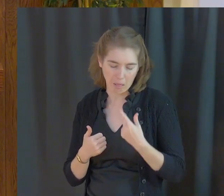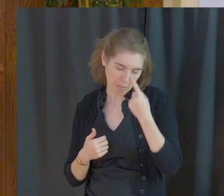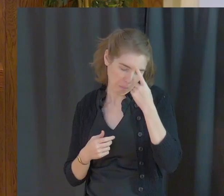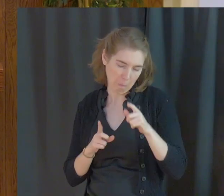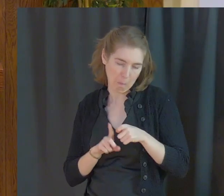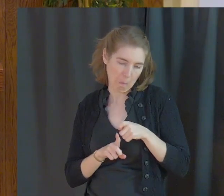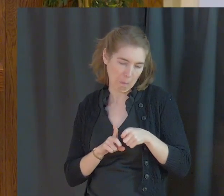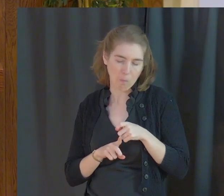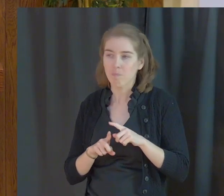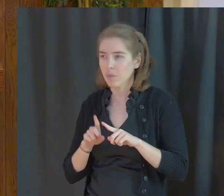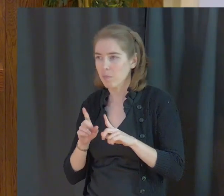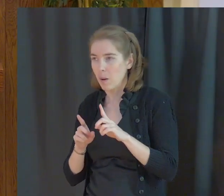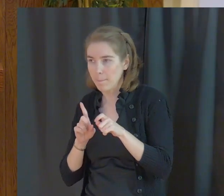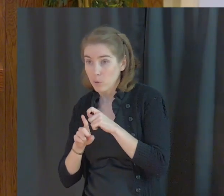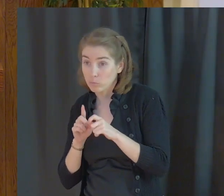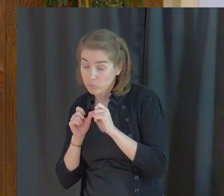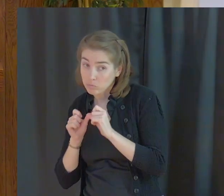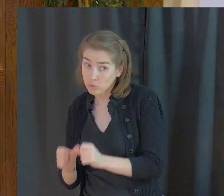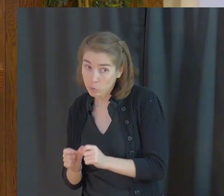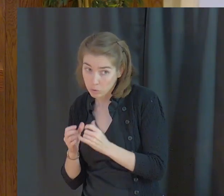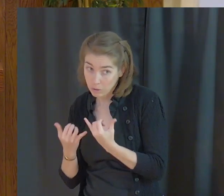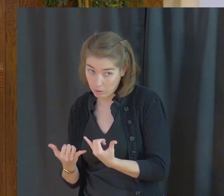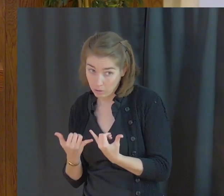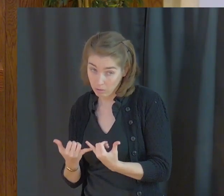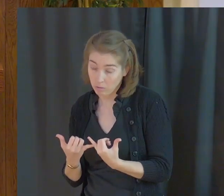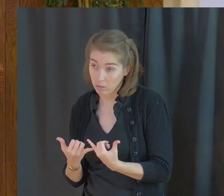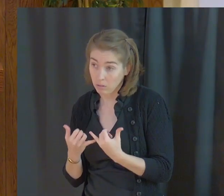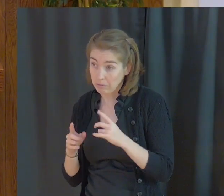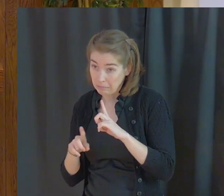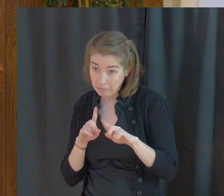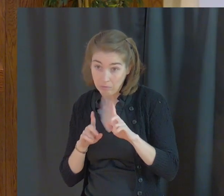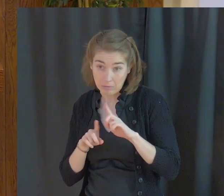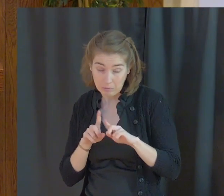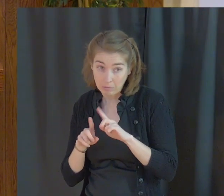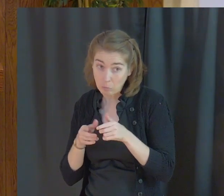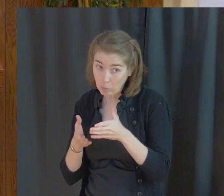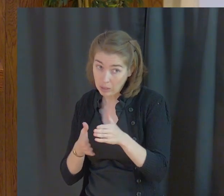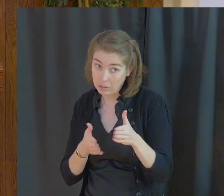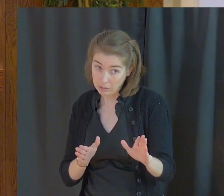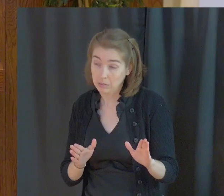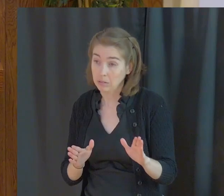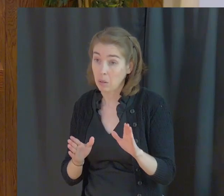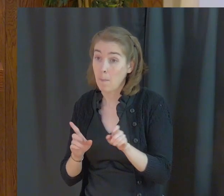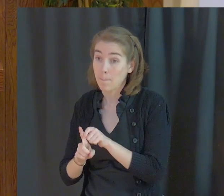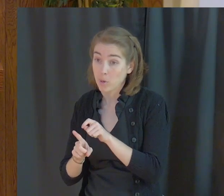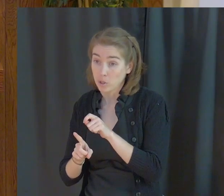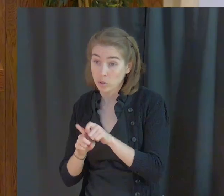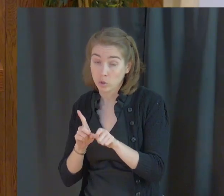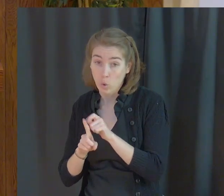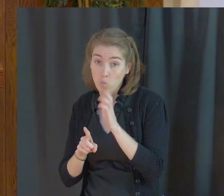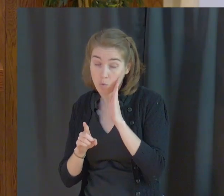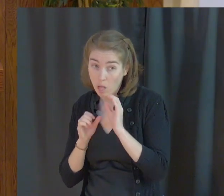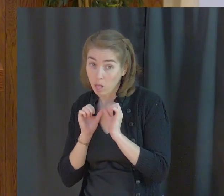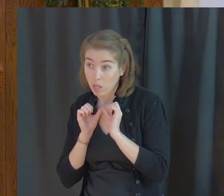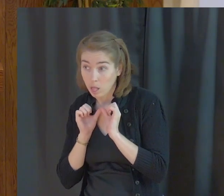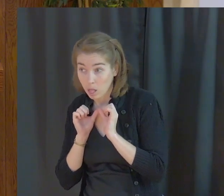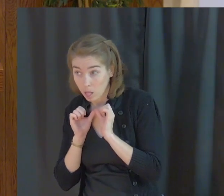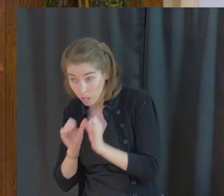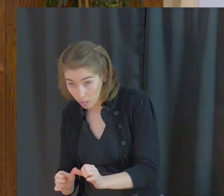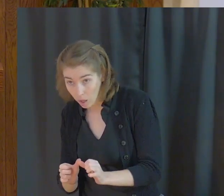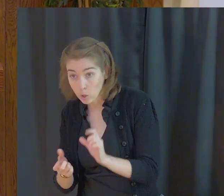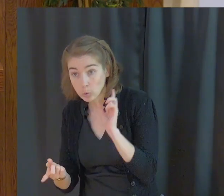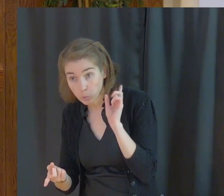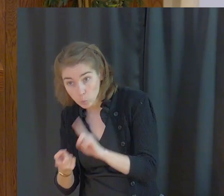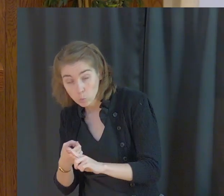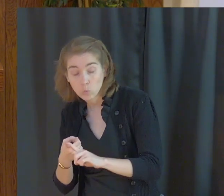Persecution continues today in all shapes and forms. Persecution will continue until Christ